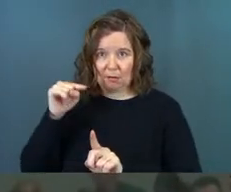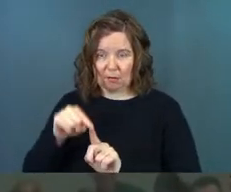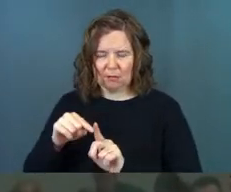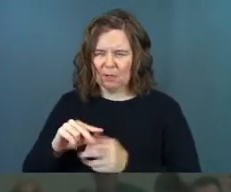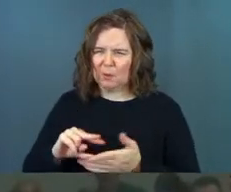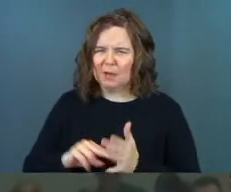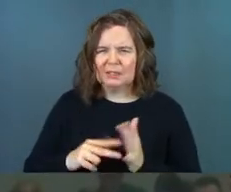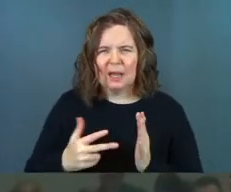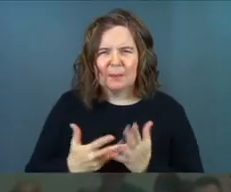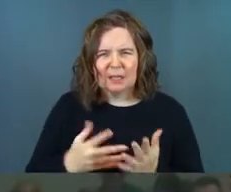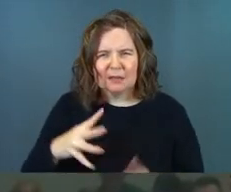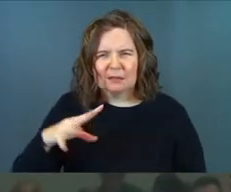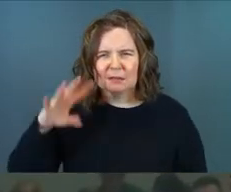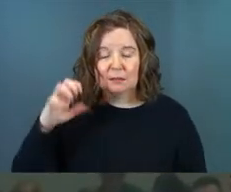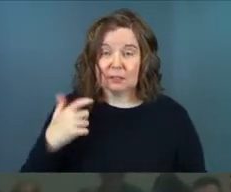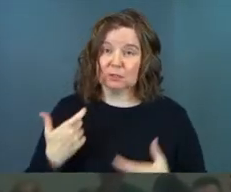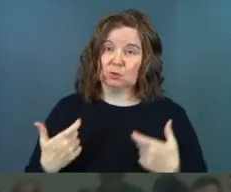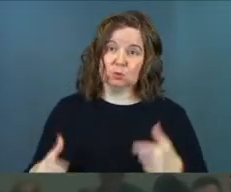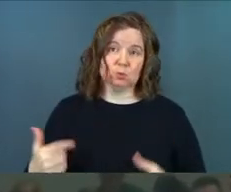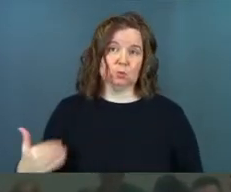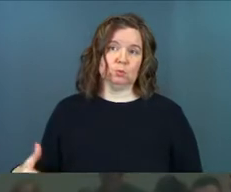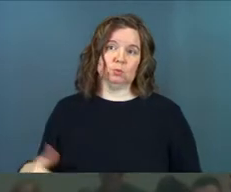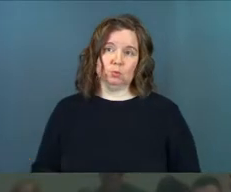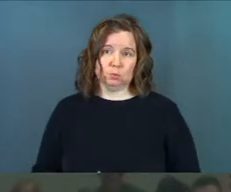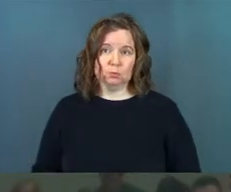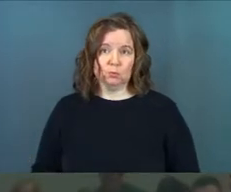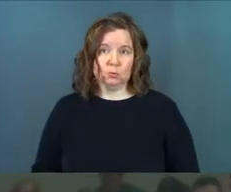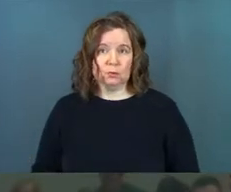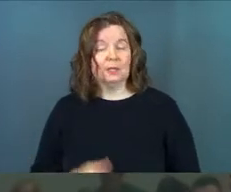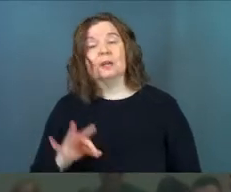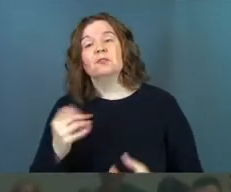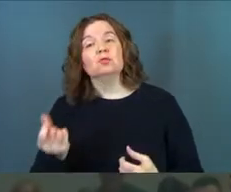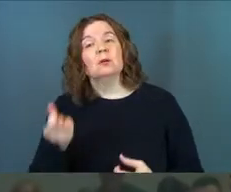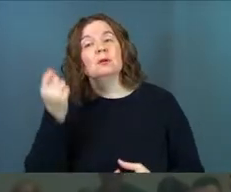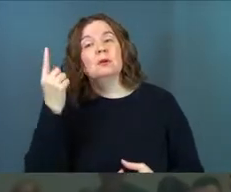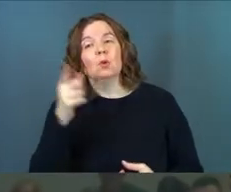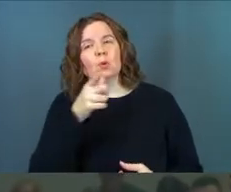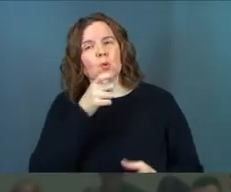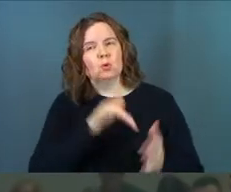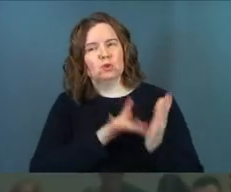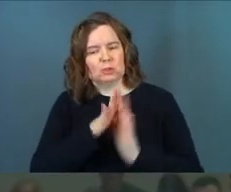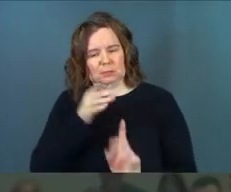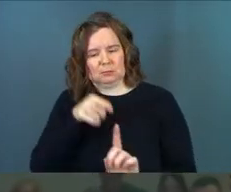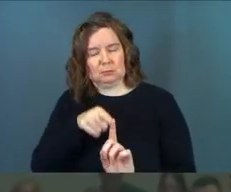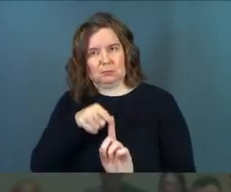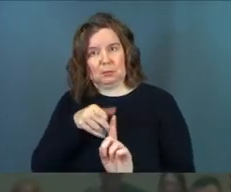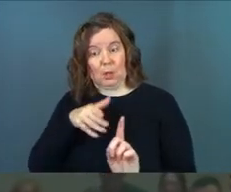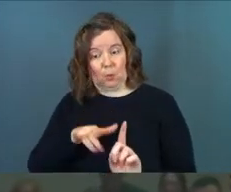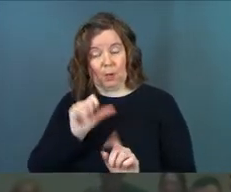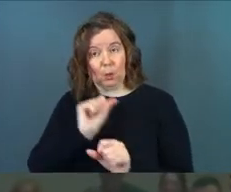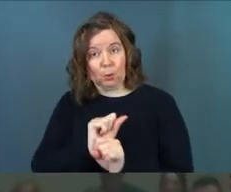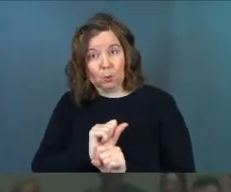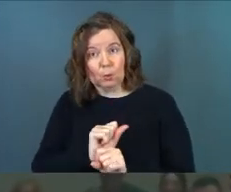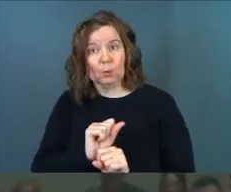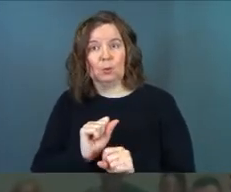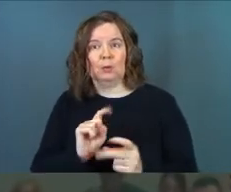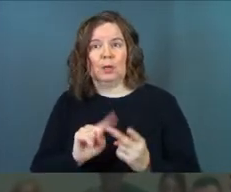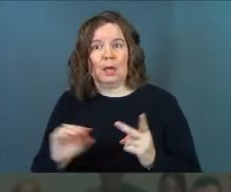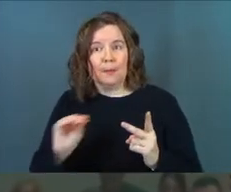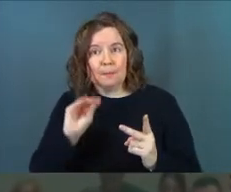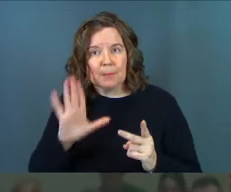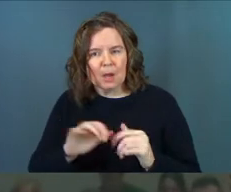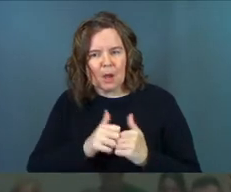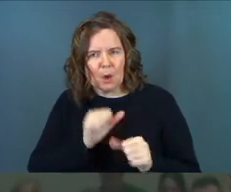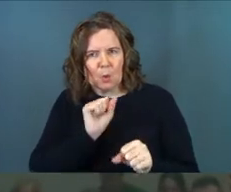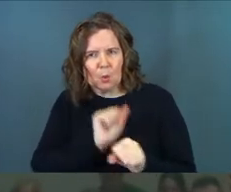mean? This is huge. If you're trying to understand who Jesus is and the way that he works and the way that miracles